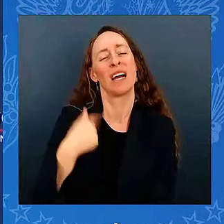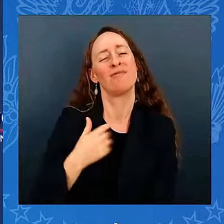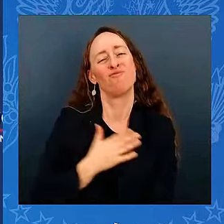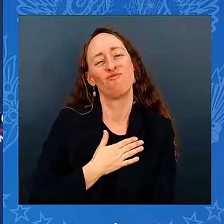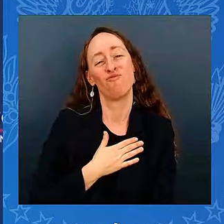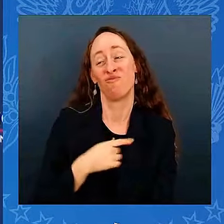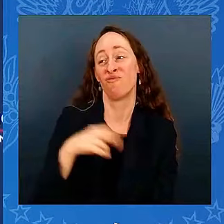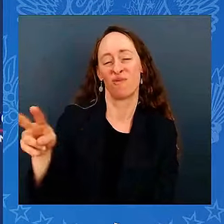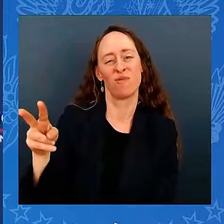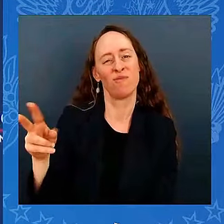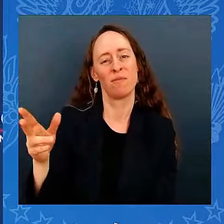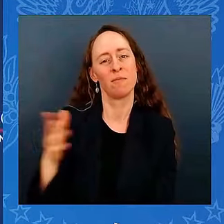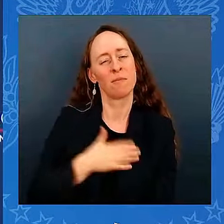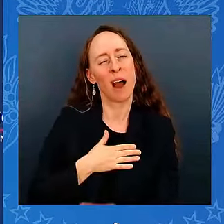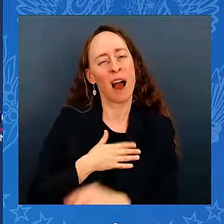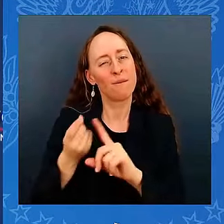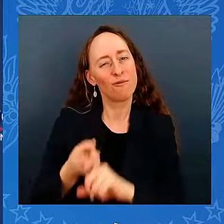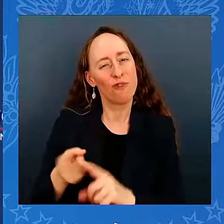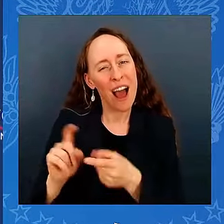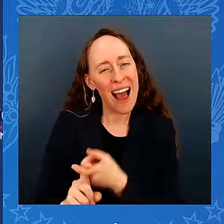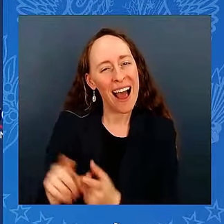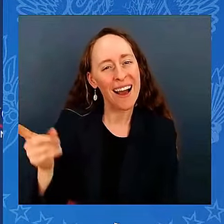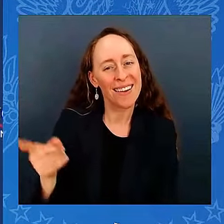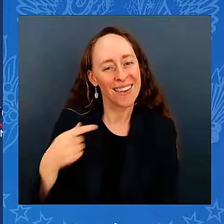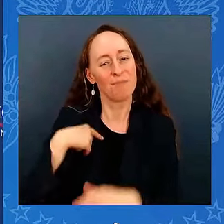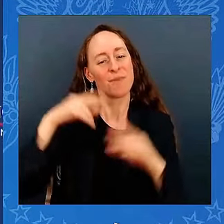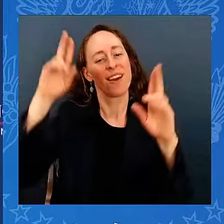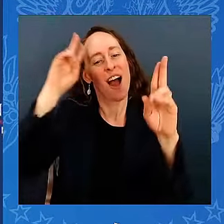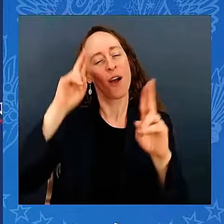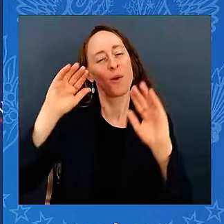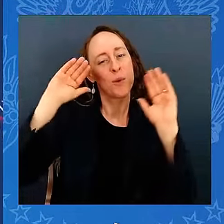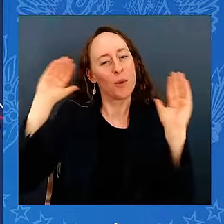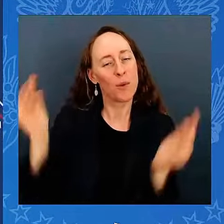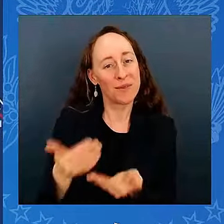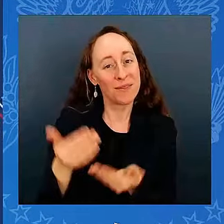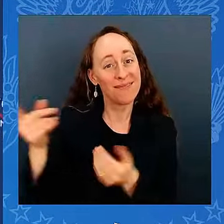to introduce now the 46th President of the United States, Joe Biden.